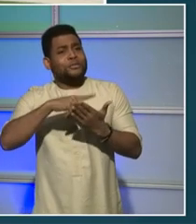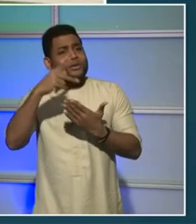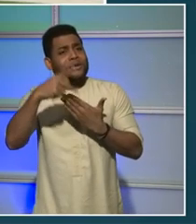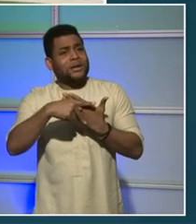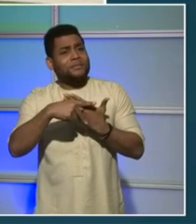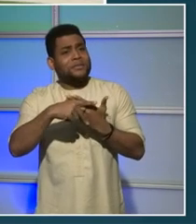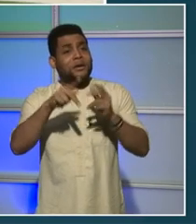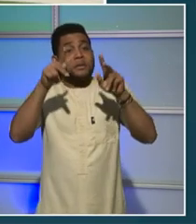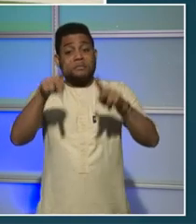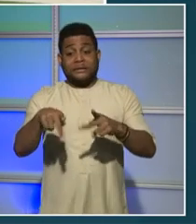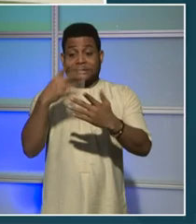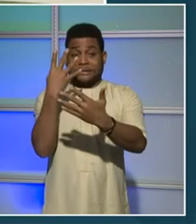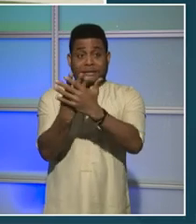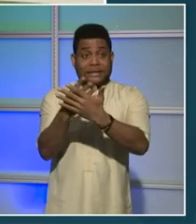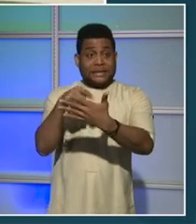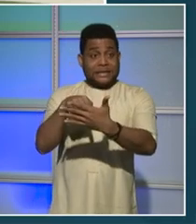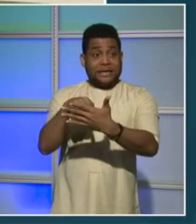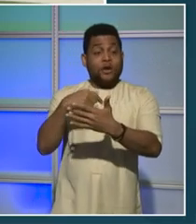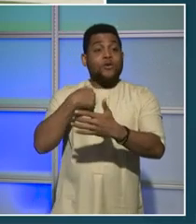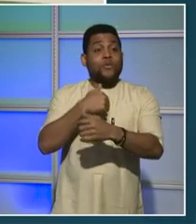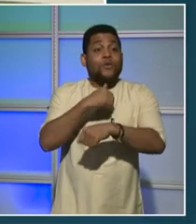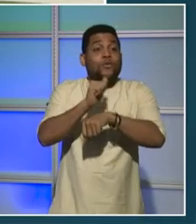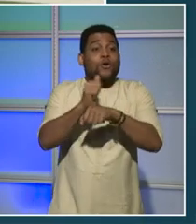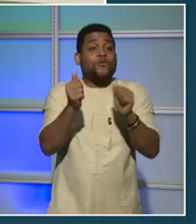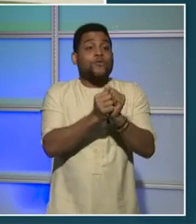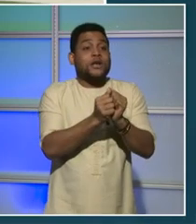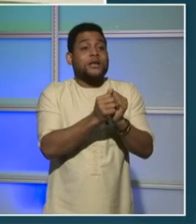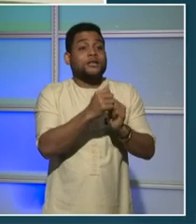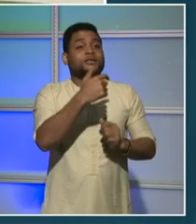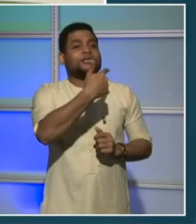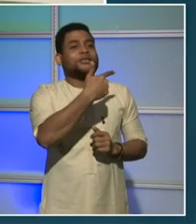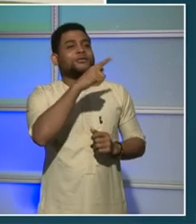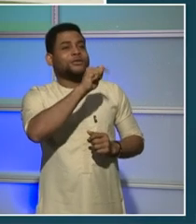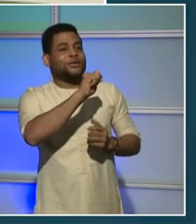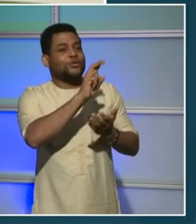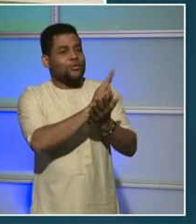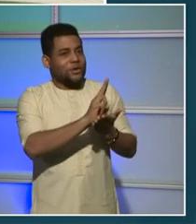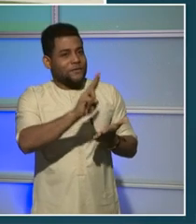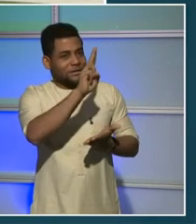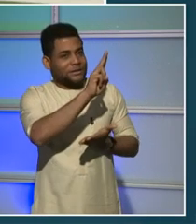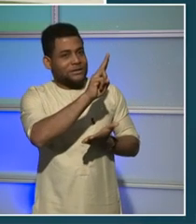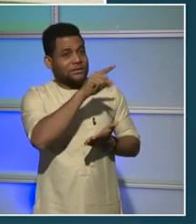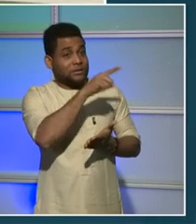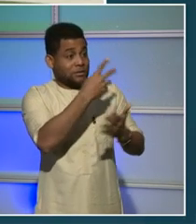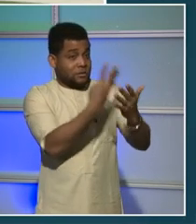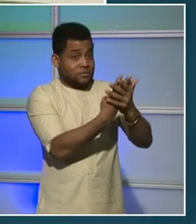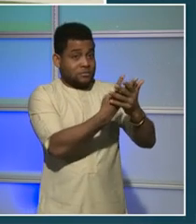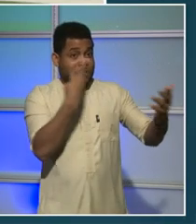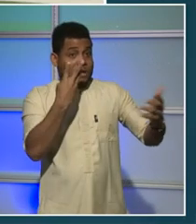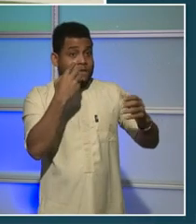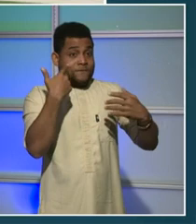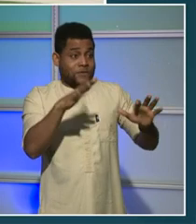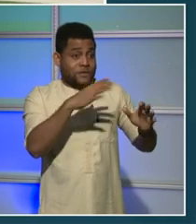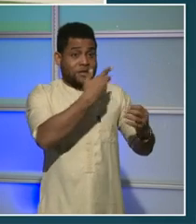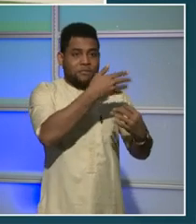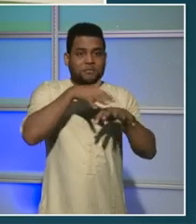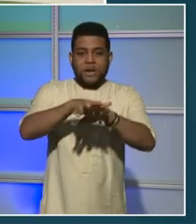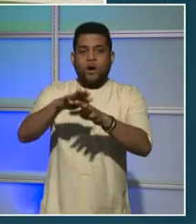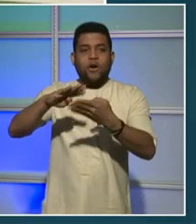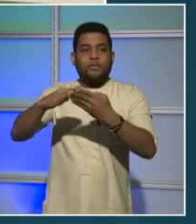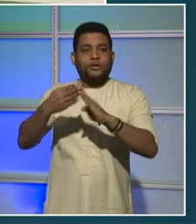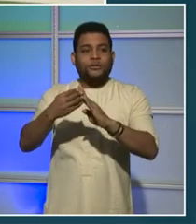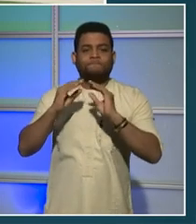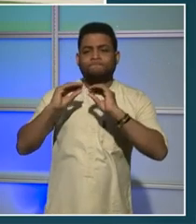at Georgetown University and with others providing the education and life skill courses our residents need to re-enter the